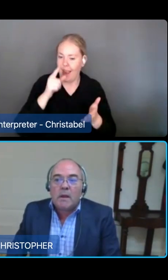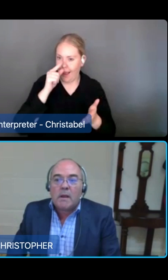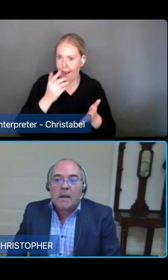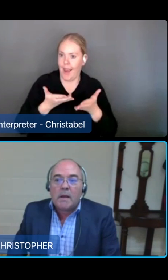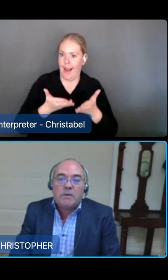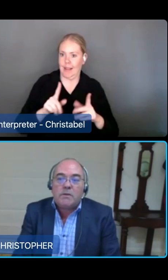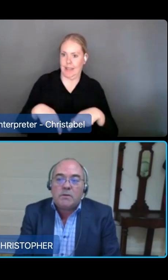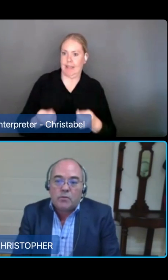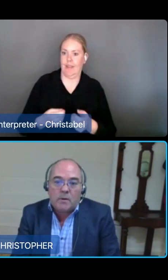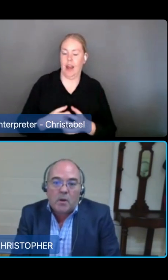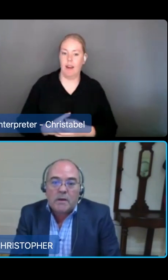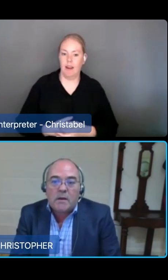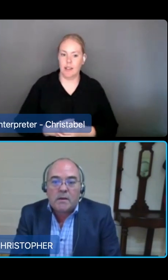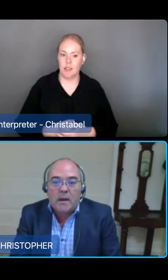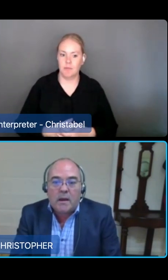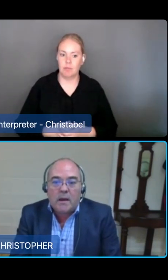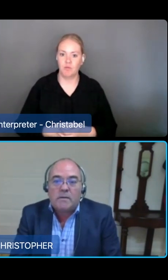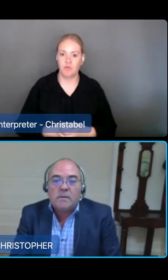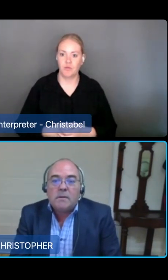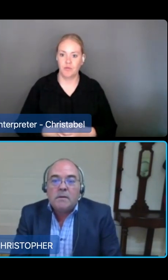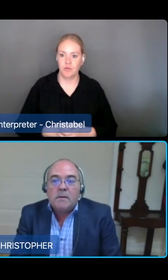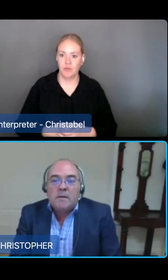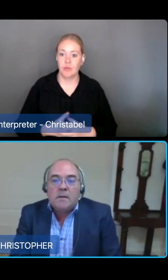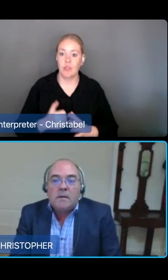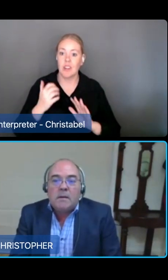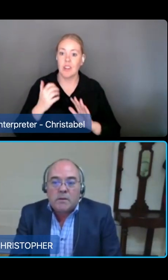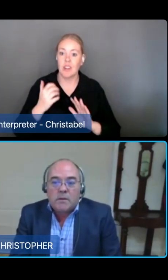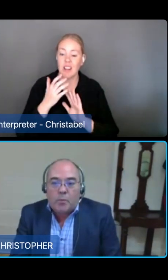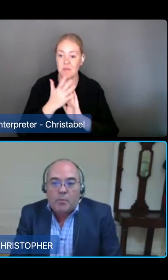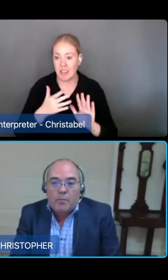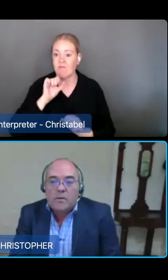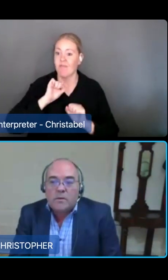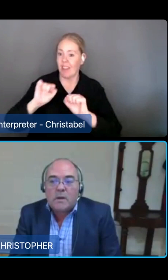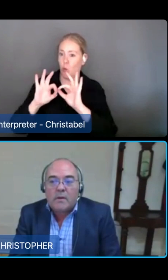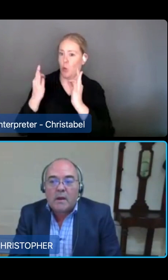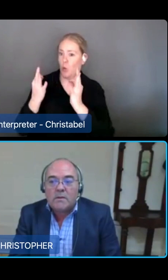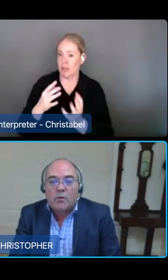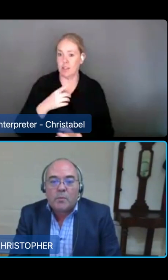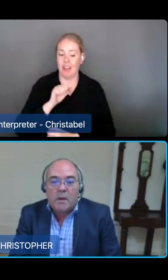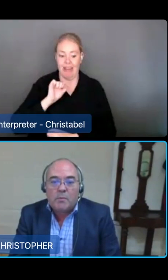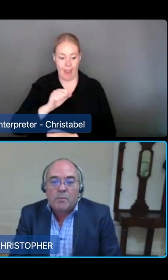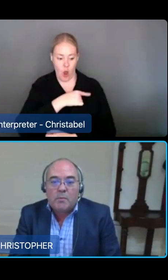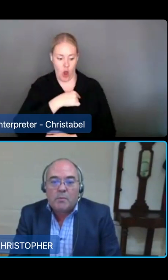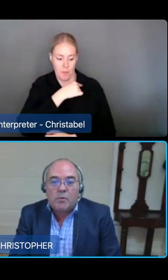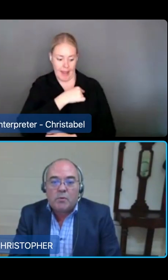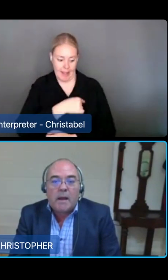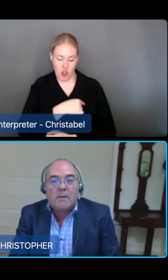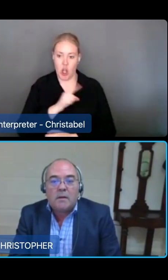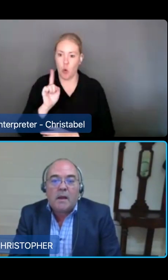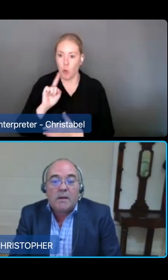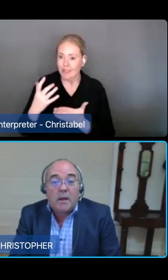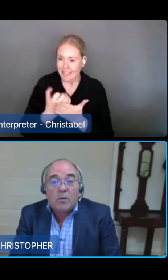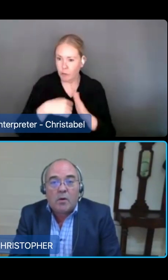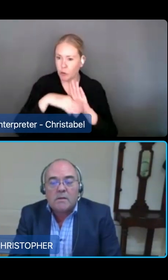obligations to be streamlined and targeted. This approach safeguards older people by enabling